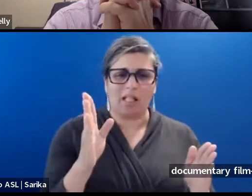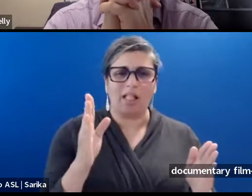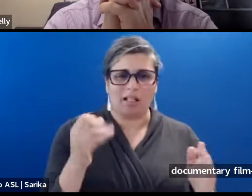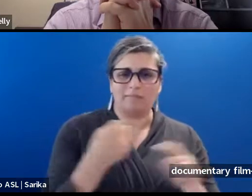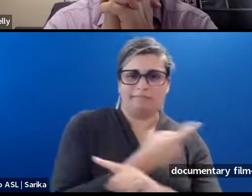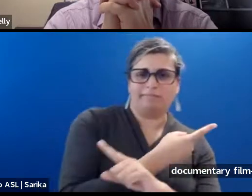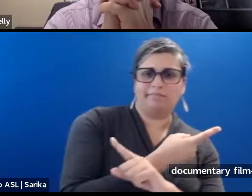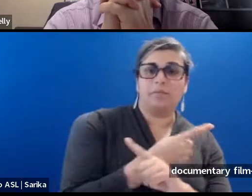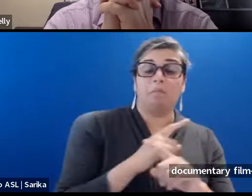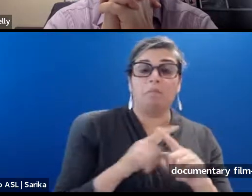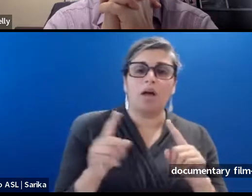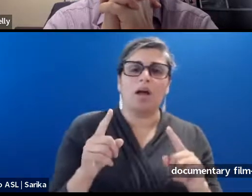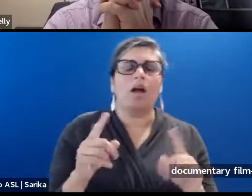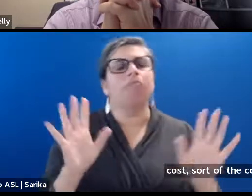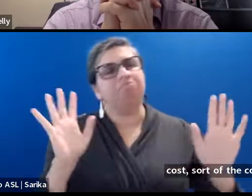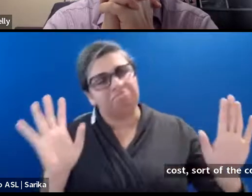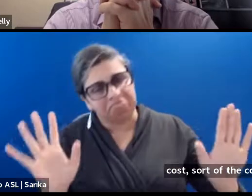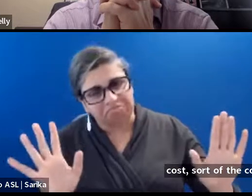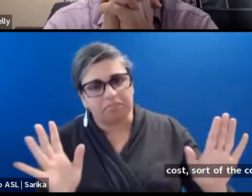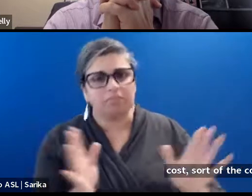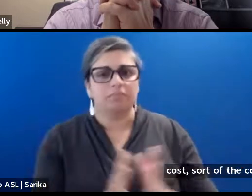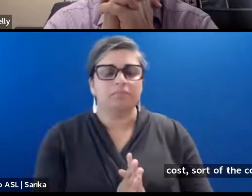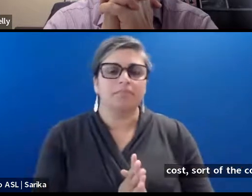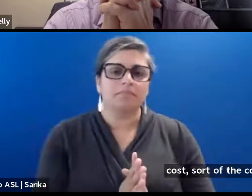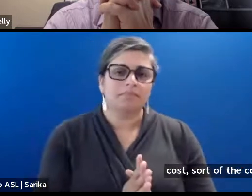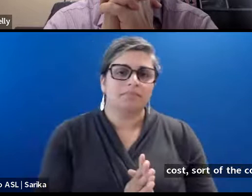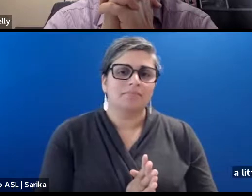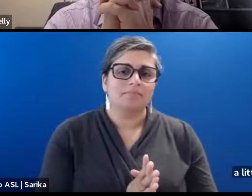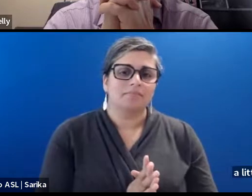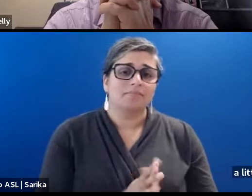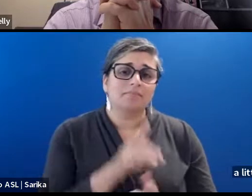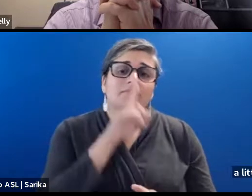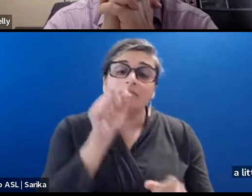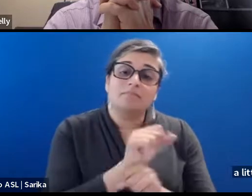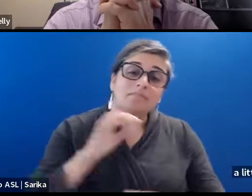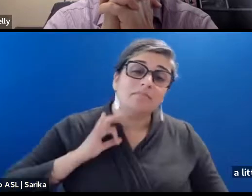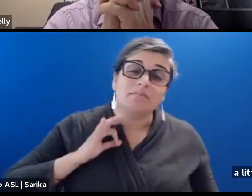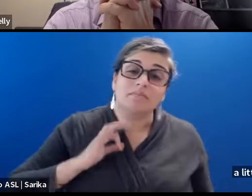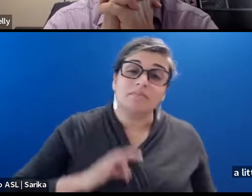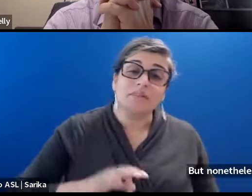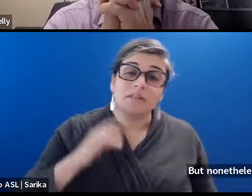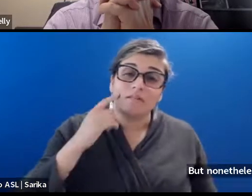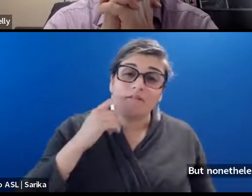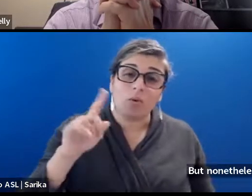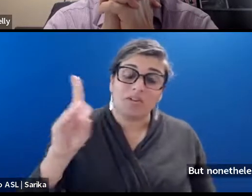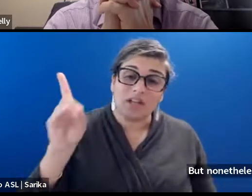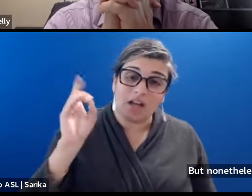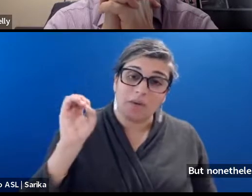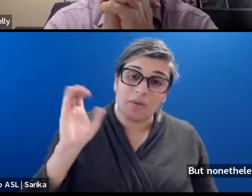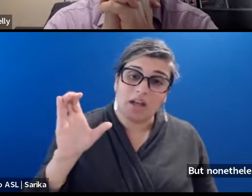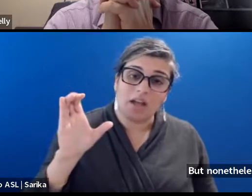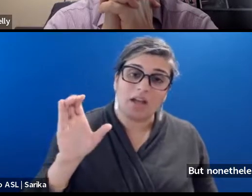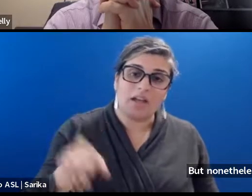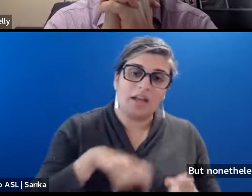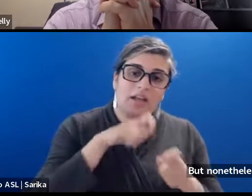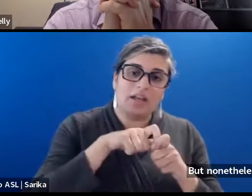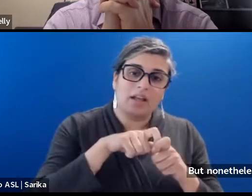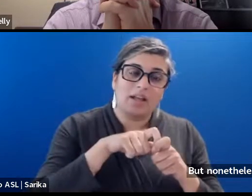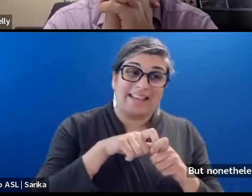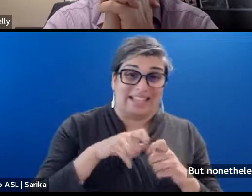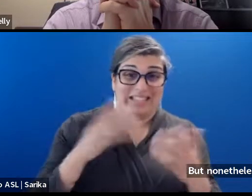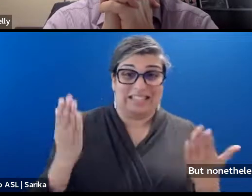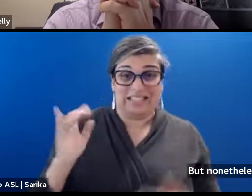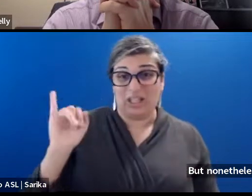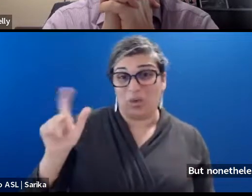But. Nonetheless. think. There's a real benefit for. For documentaries. Uh. Especially. Especially in Illinois.